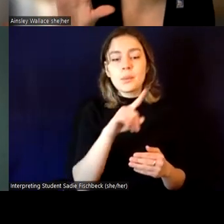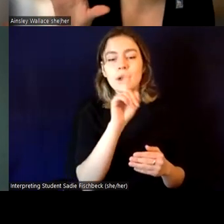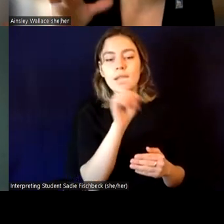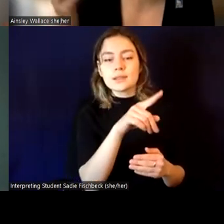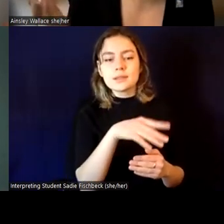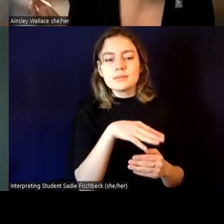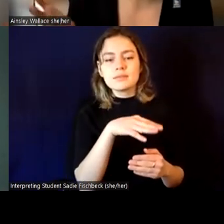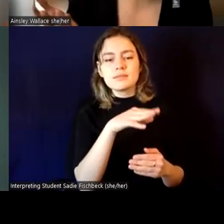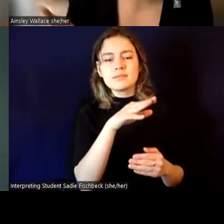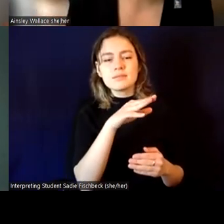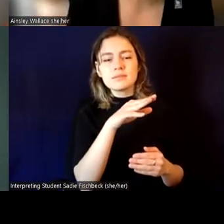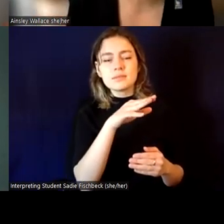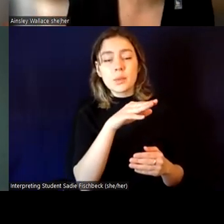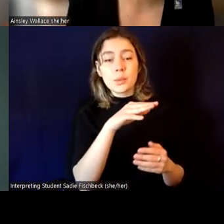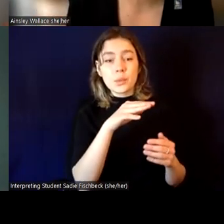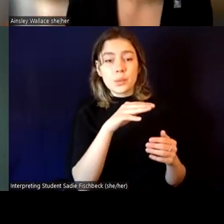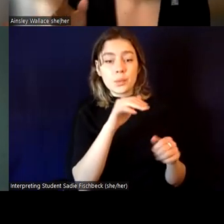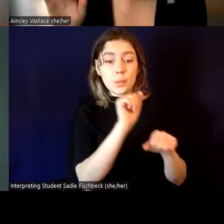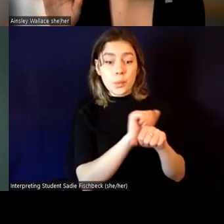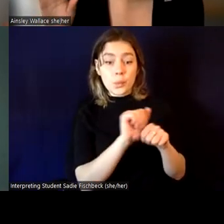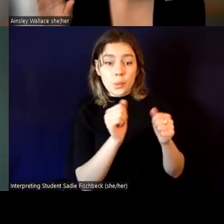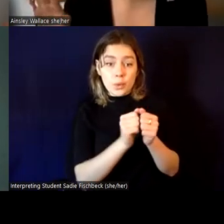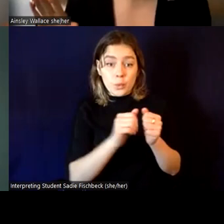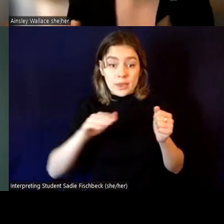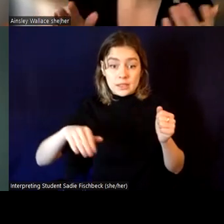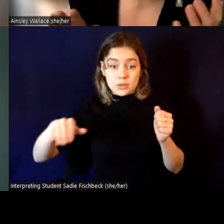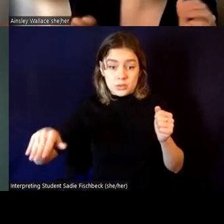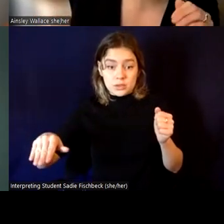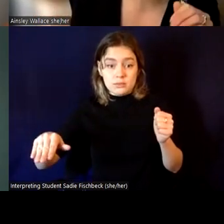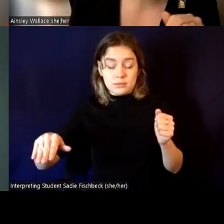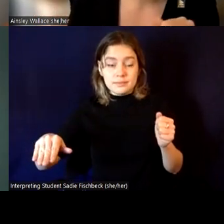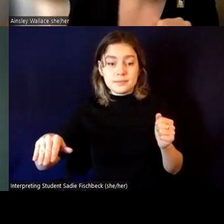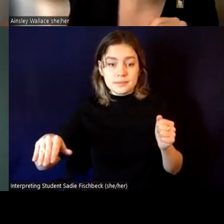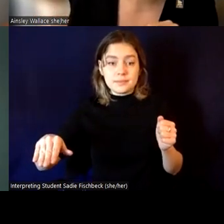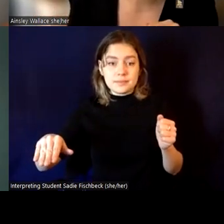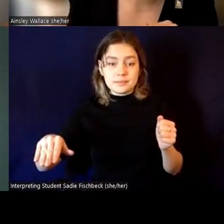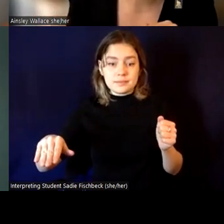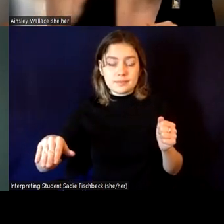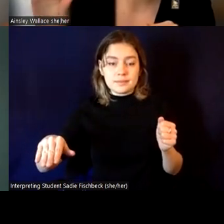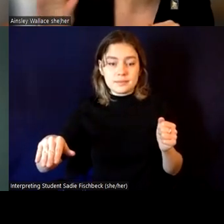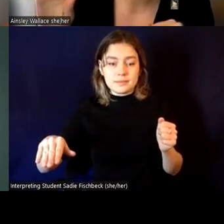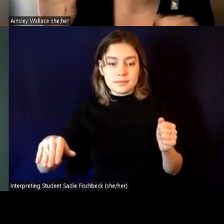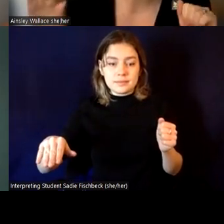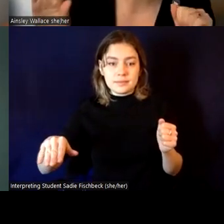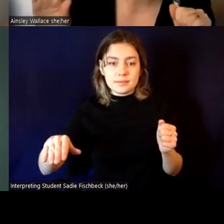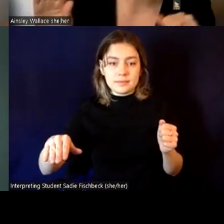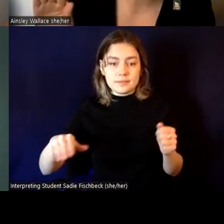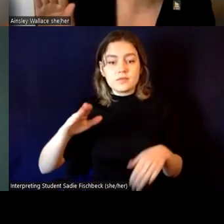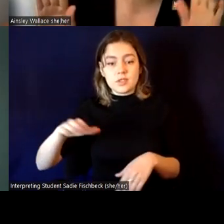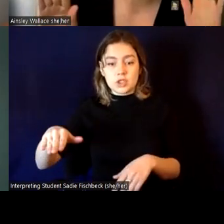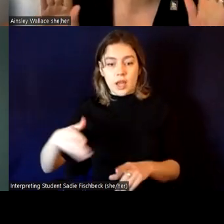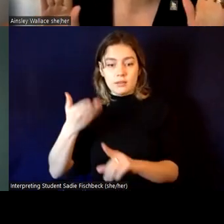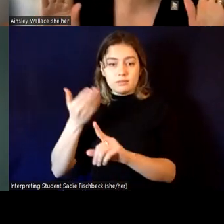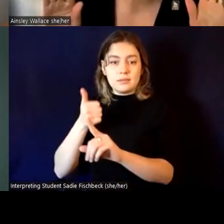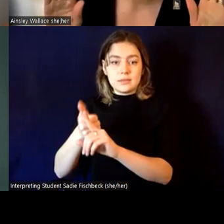to, to working with minors, to working with children. And if a, and particularly around, if a child has a legal name, that's different than their